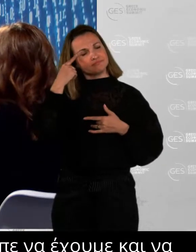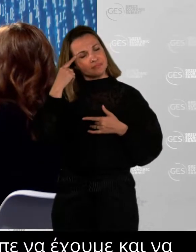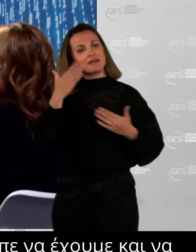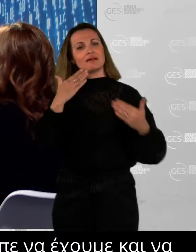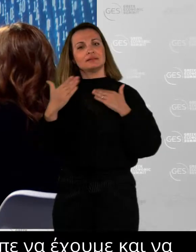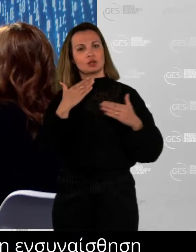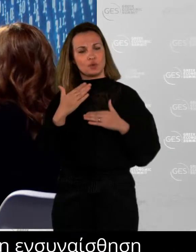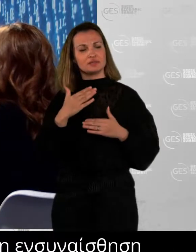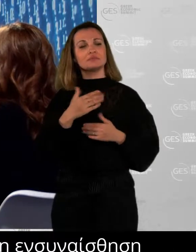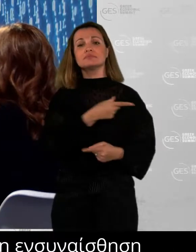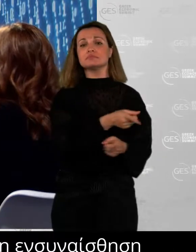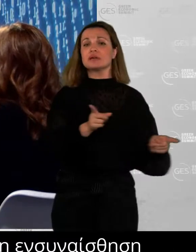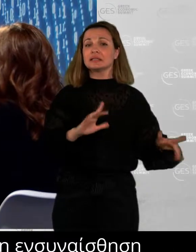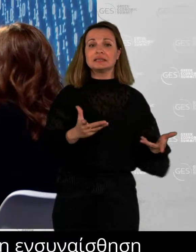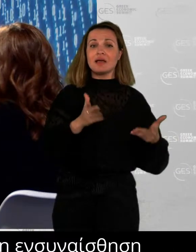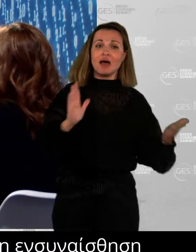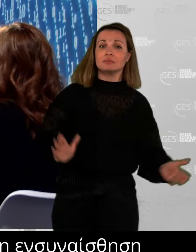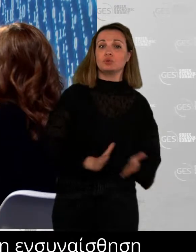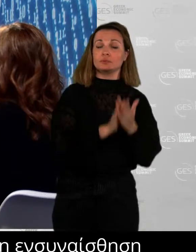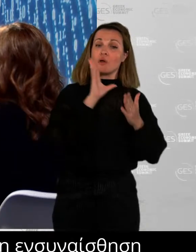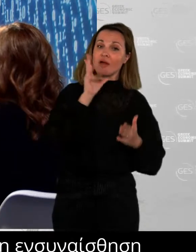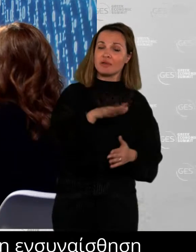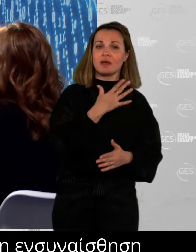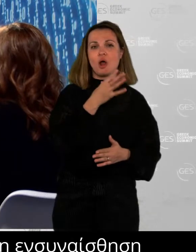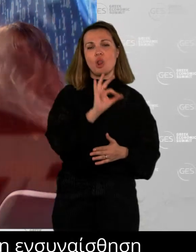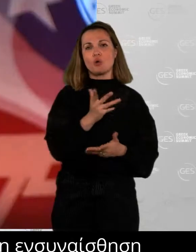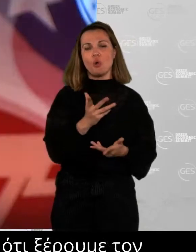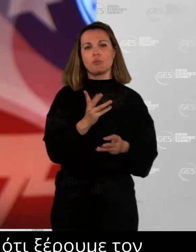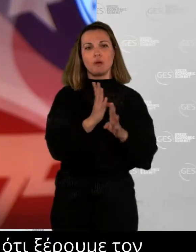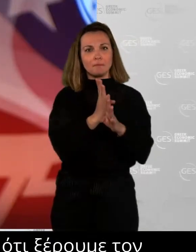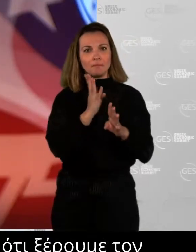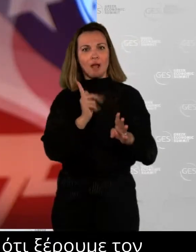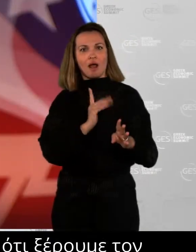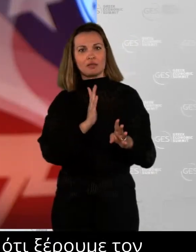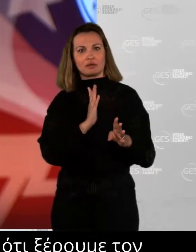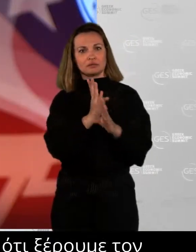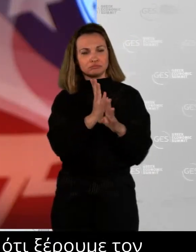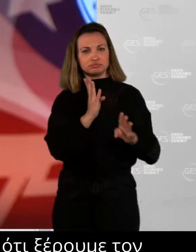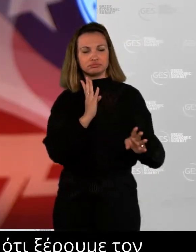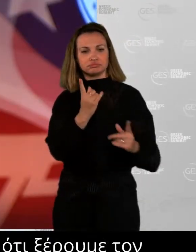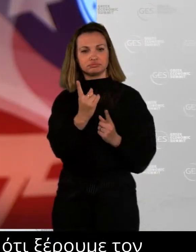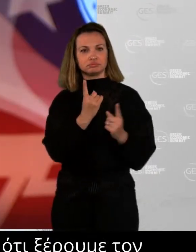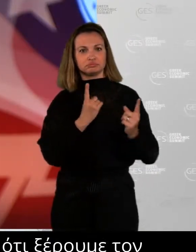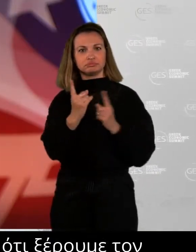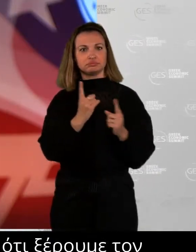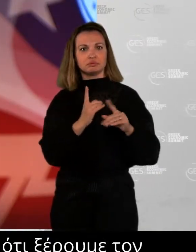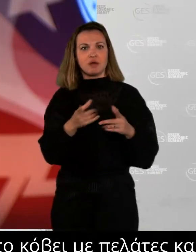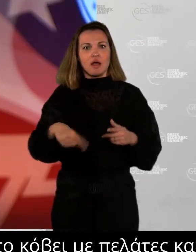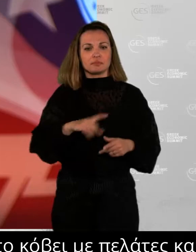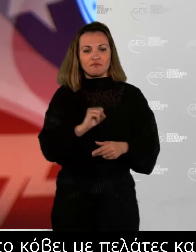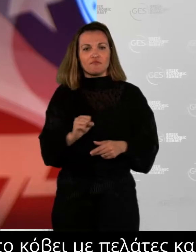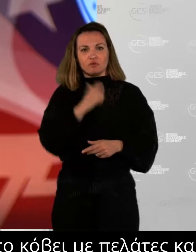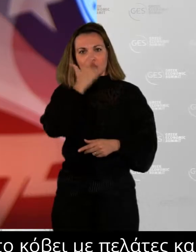fear of being off-road with COVID and we are there with them. So we visited the branches. We were there with them so that